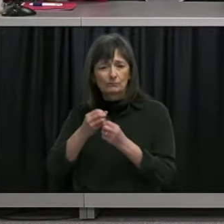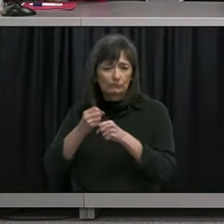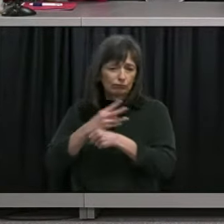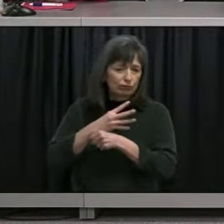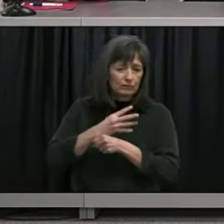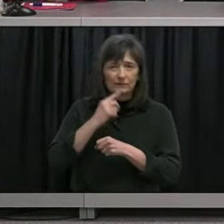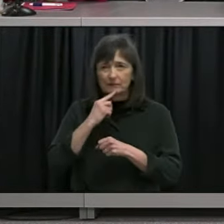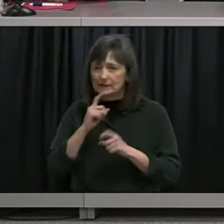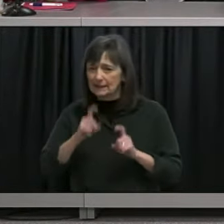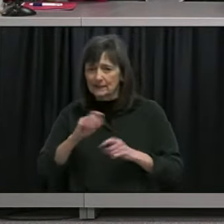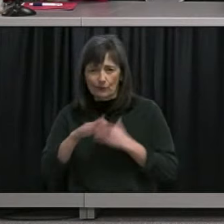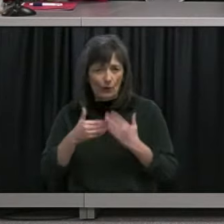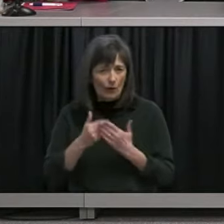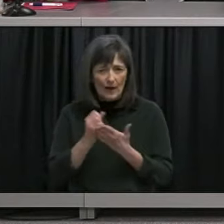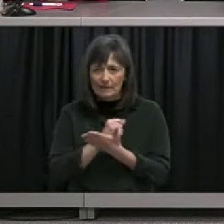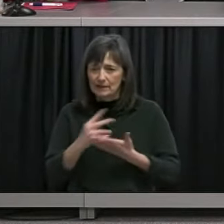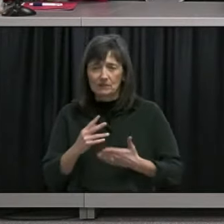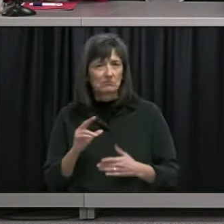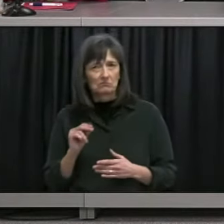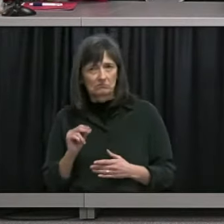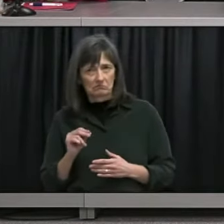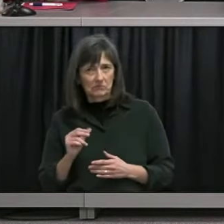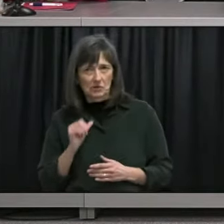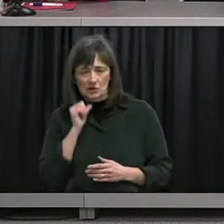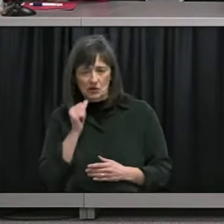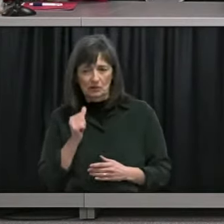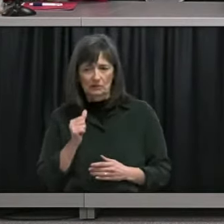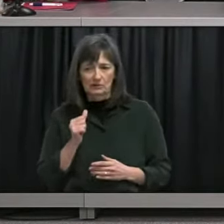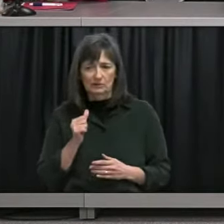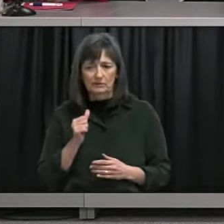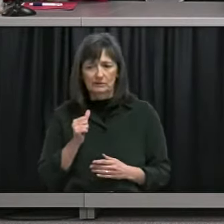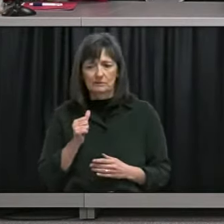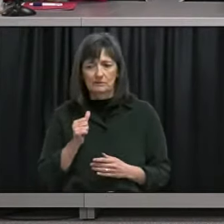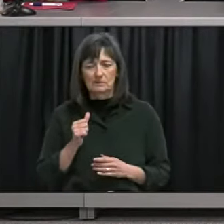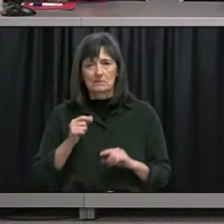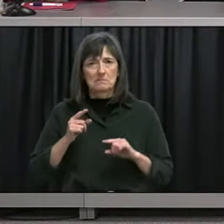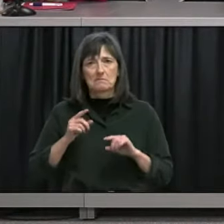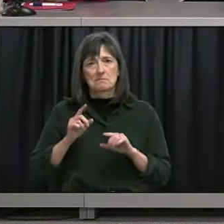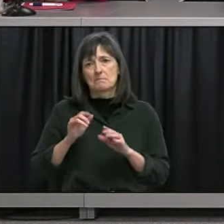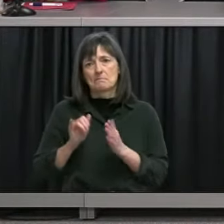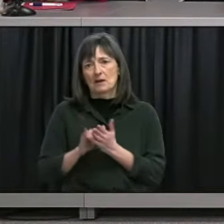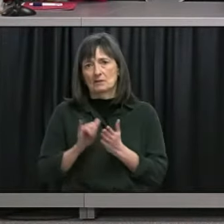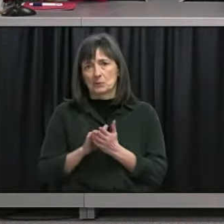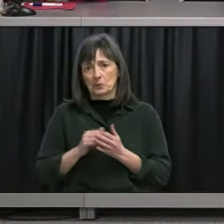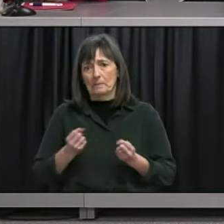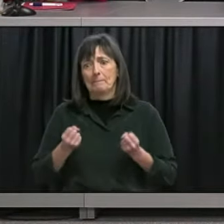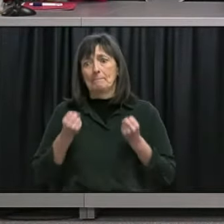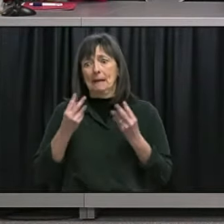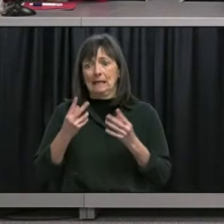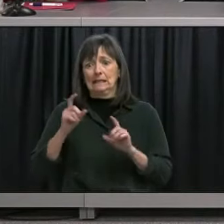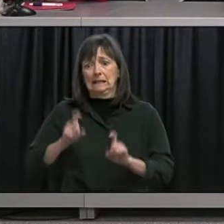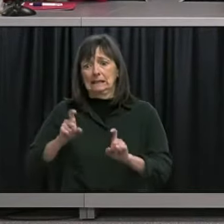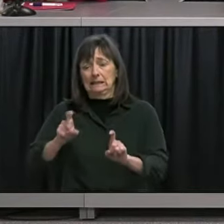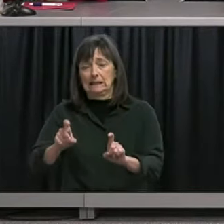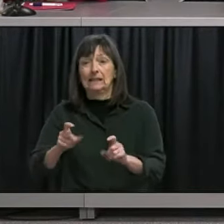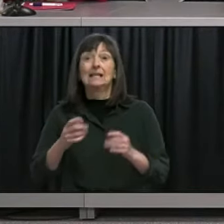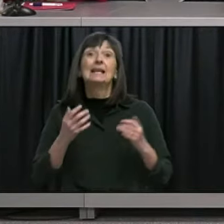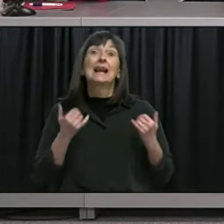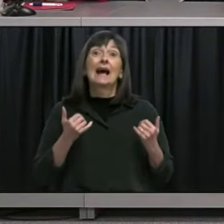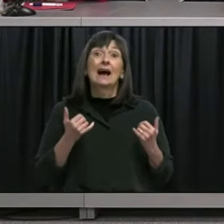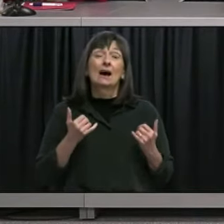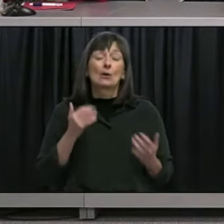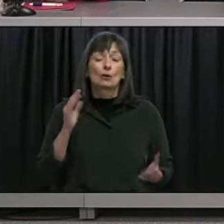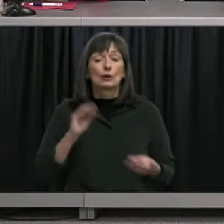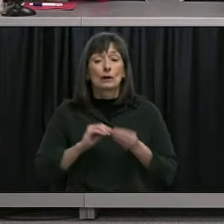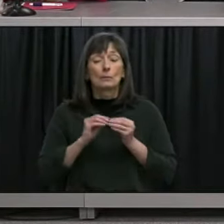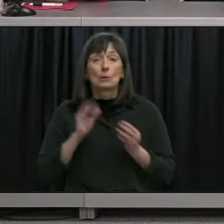off to be tested because it just simply wasn't possible with such a high number now that we've seen our numbers get